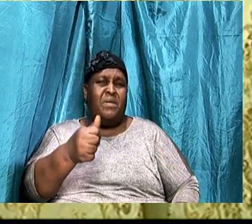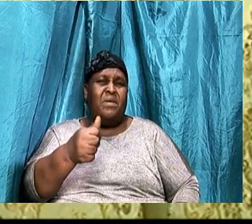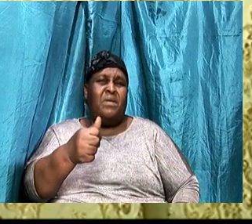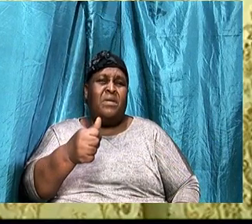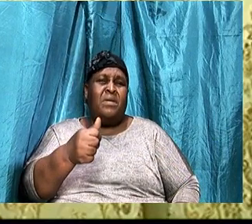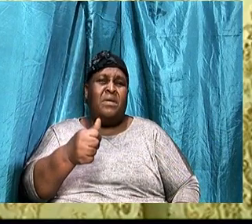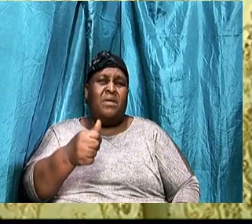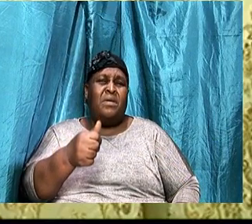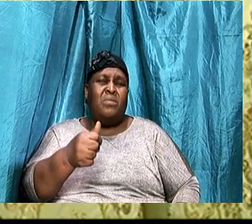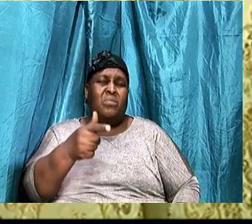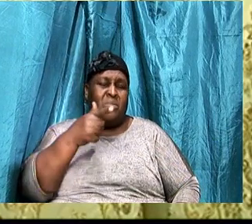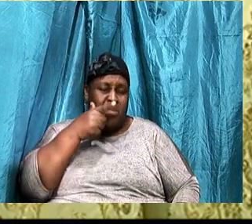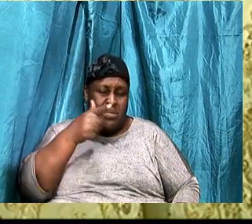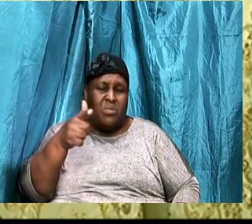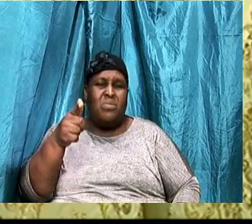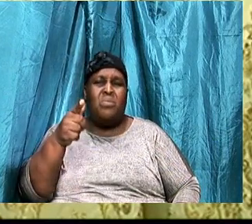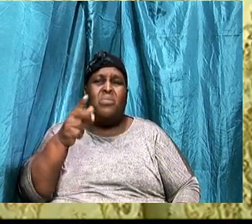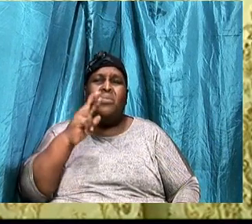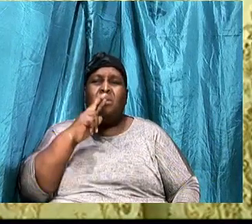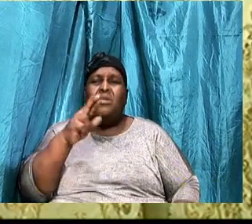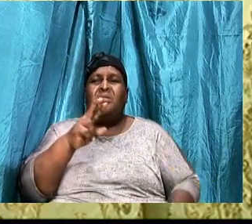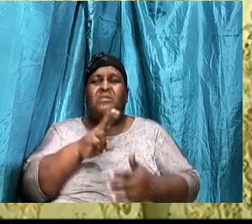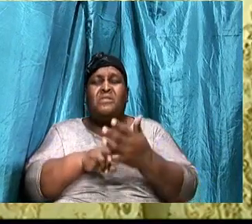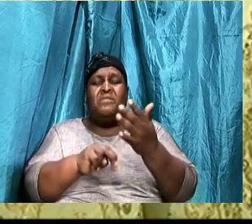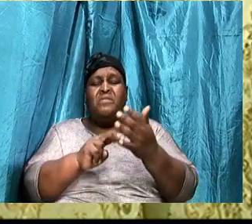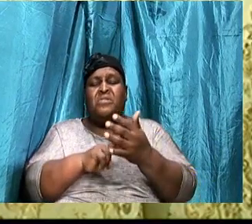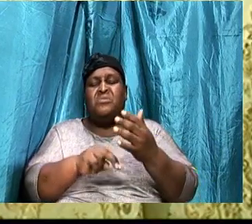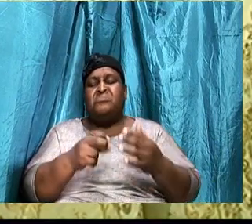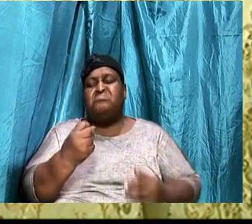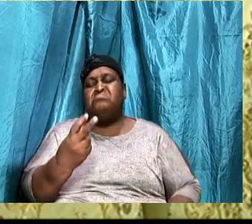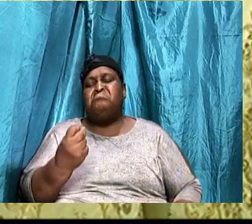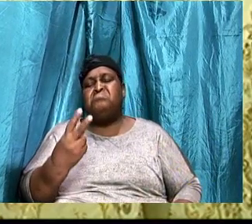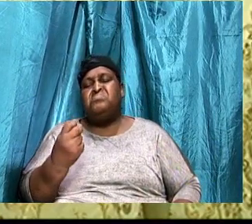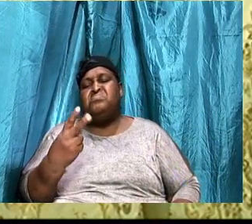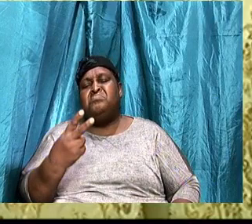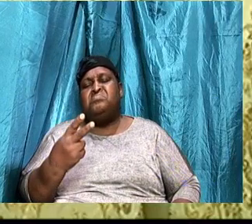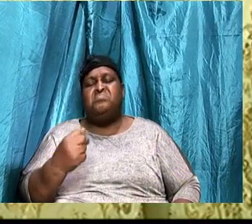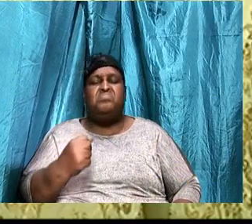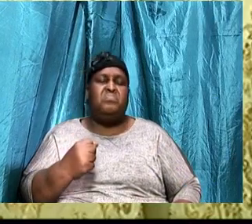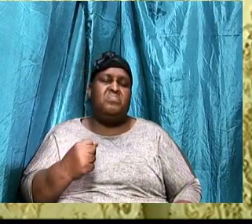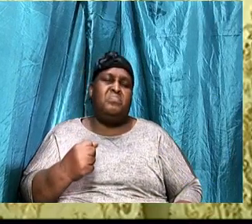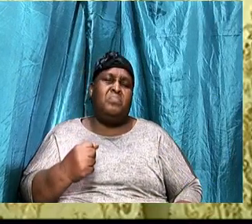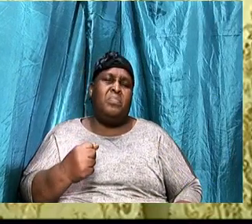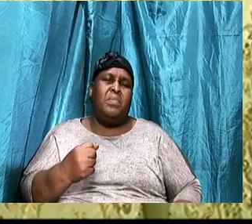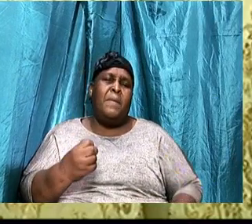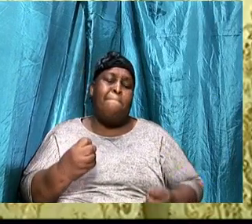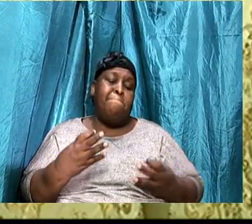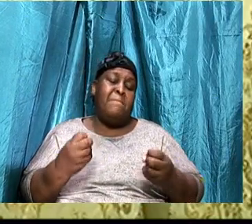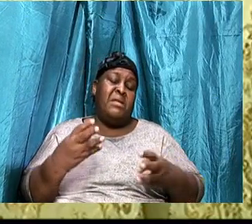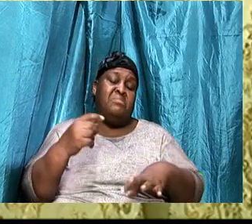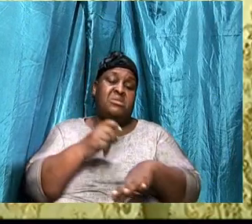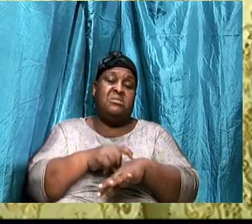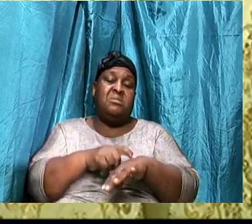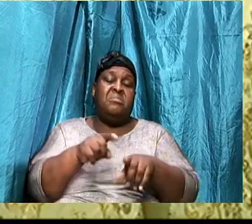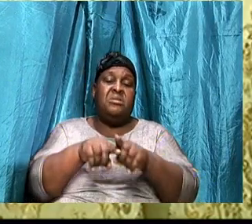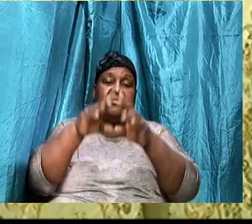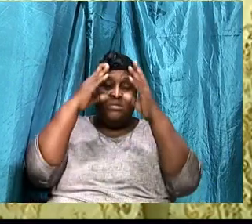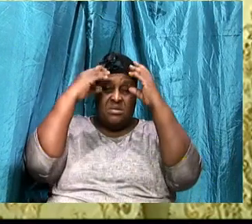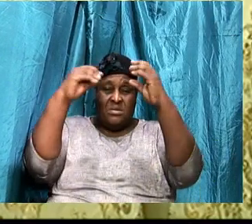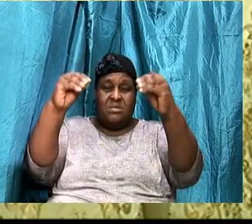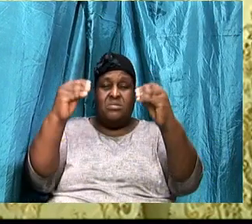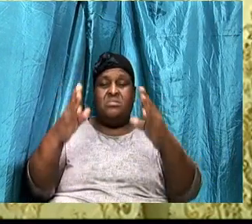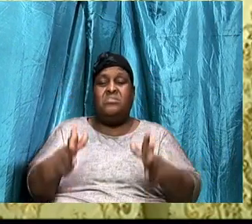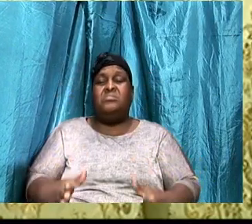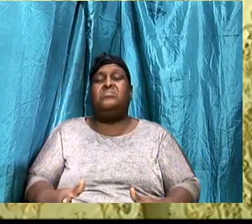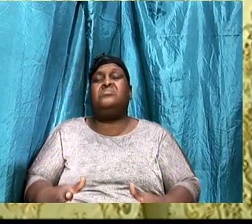verse 12. We started looking at verse 12 because often times, you know, as teachers, we, you know, we look at